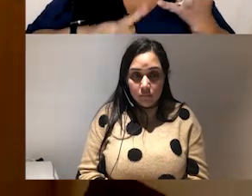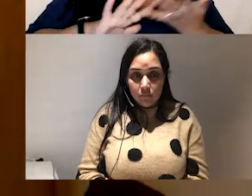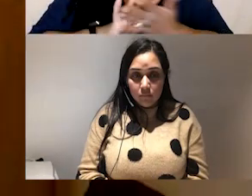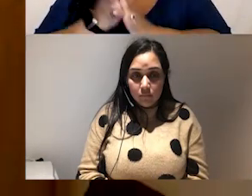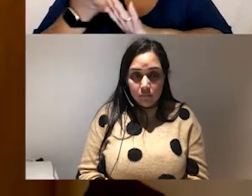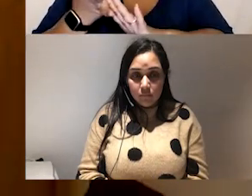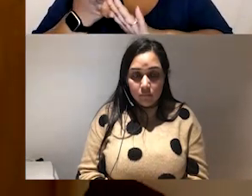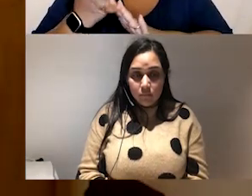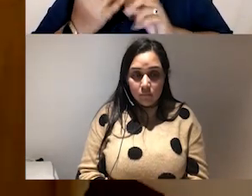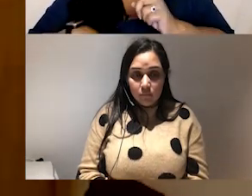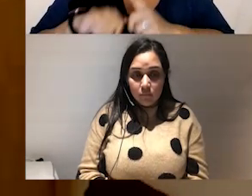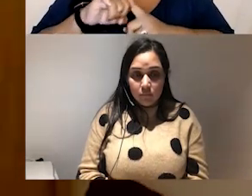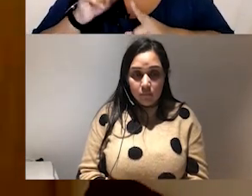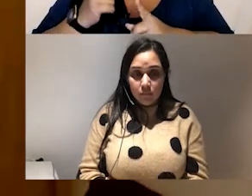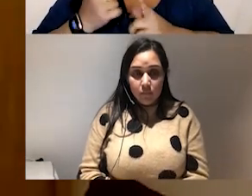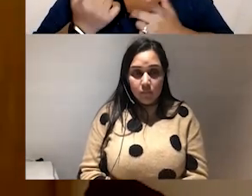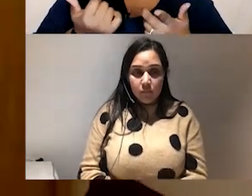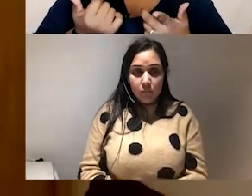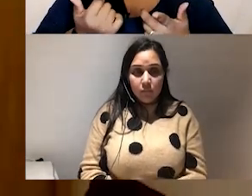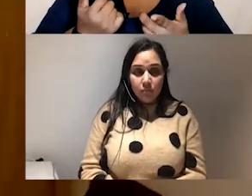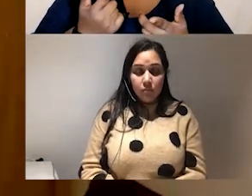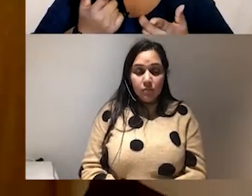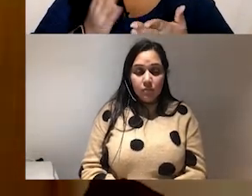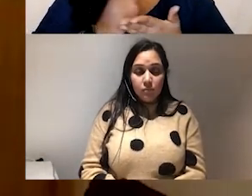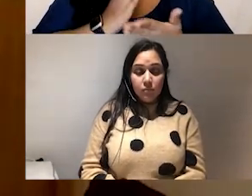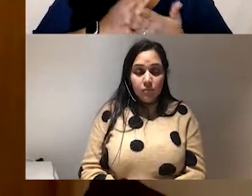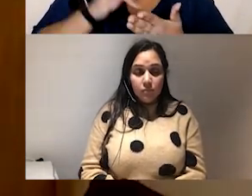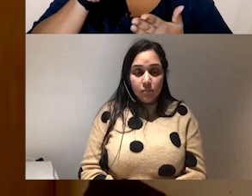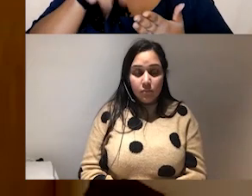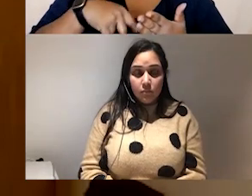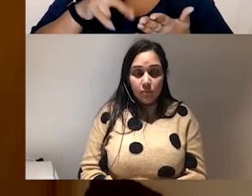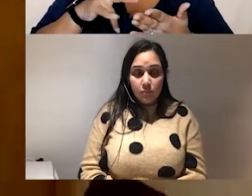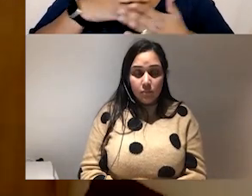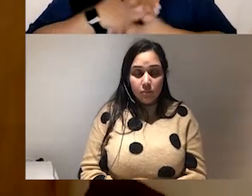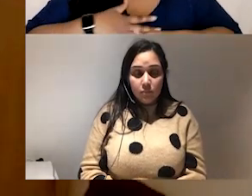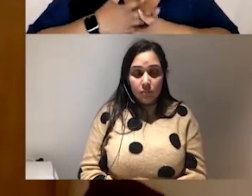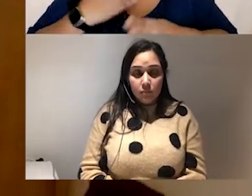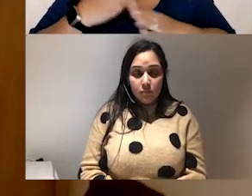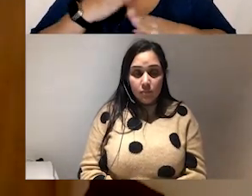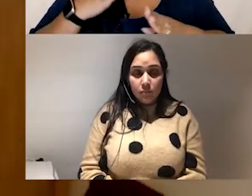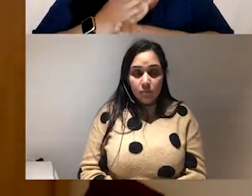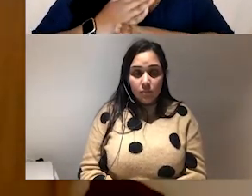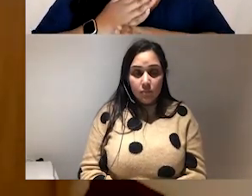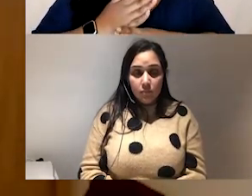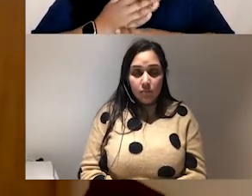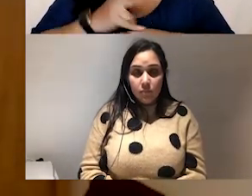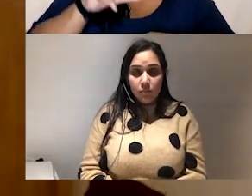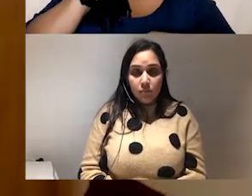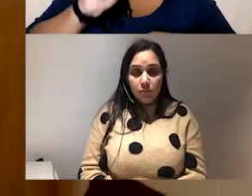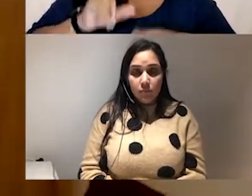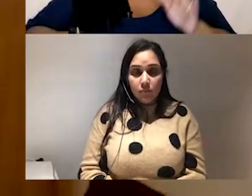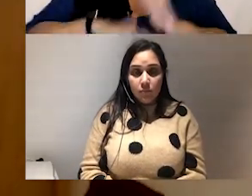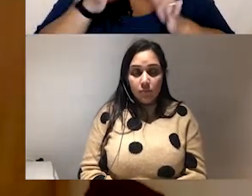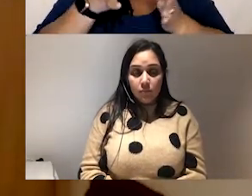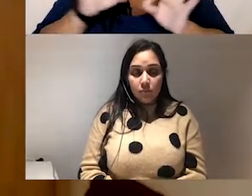um but yeah i would recommend everybody read uh pleasure activism the best line from that is no is a complete sentence um that is always stuck